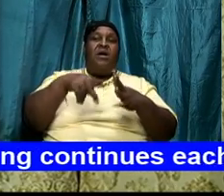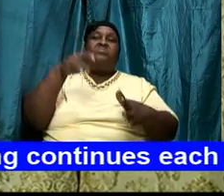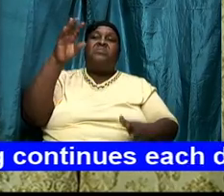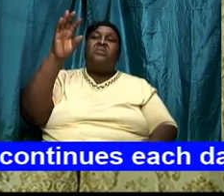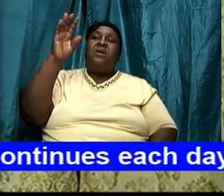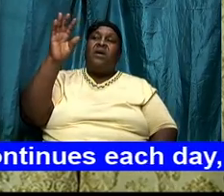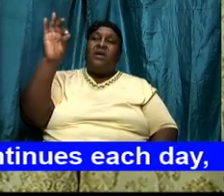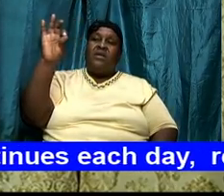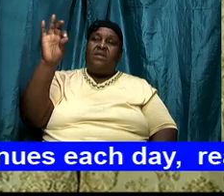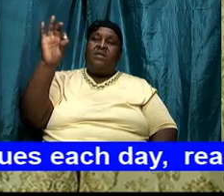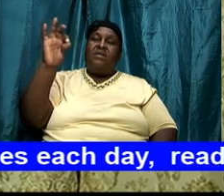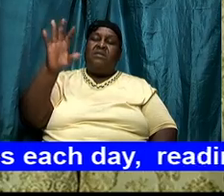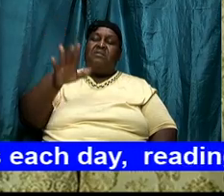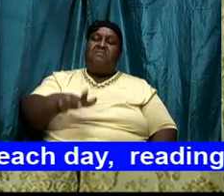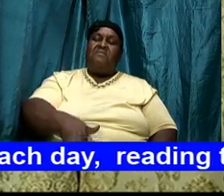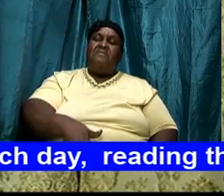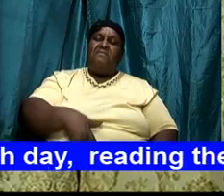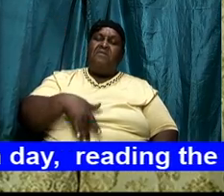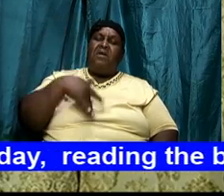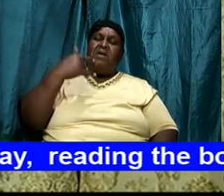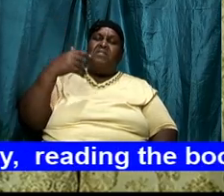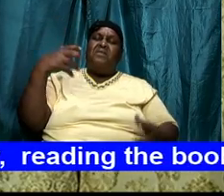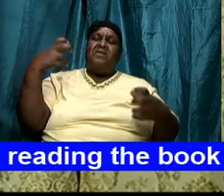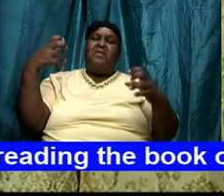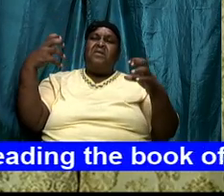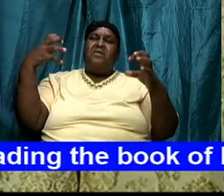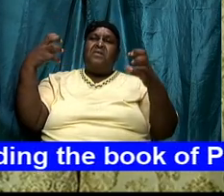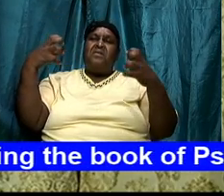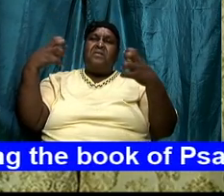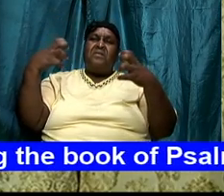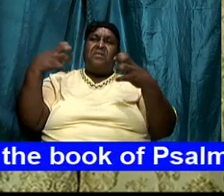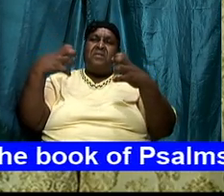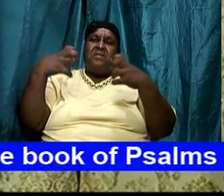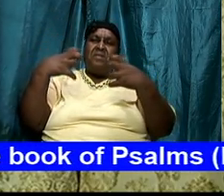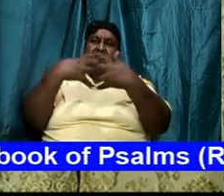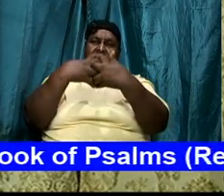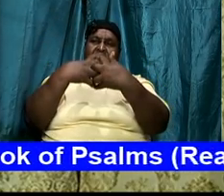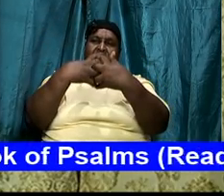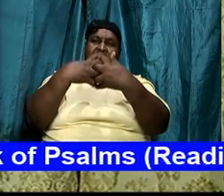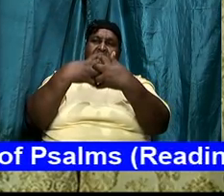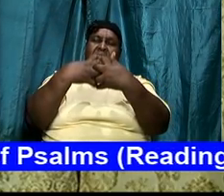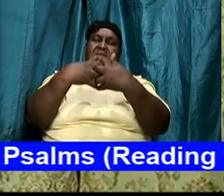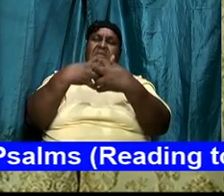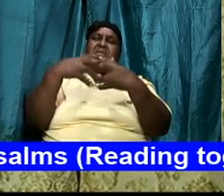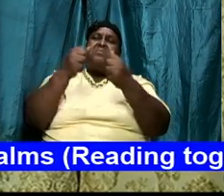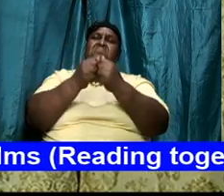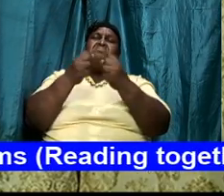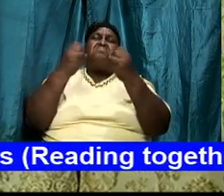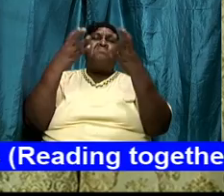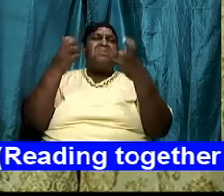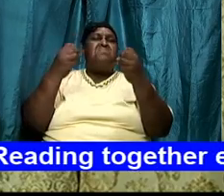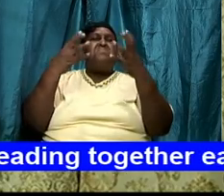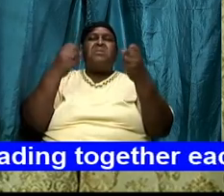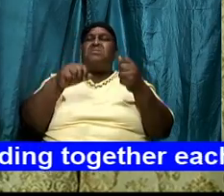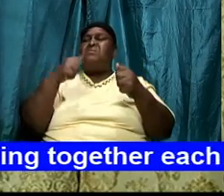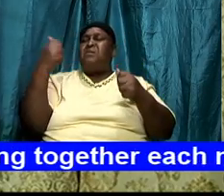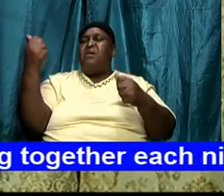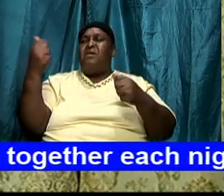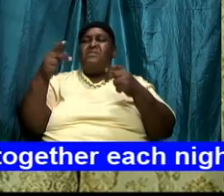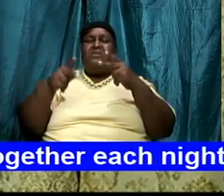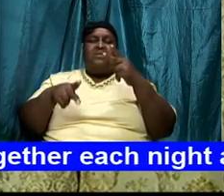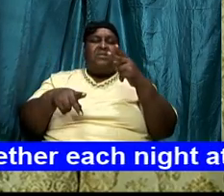I felt the connection with many other saints in Jamaica